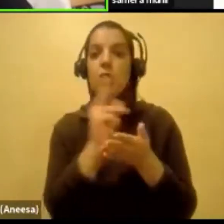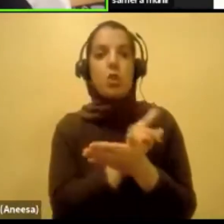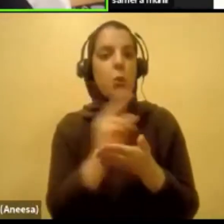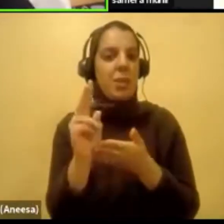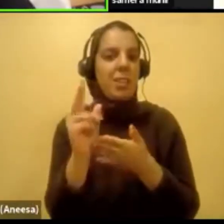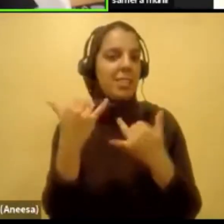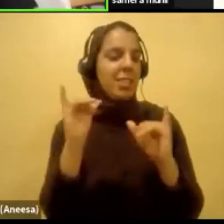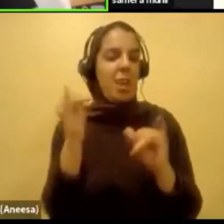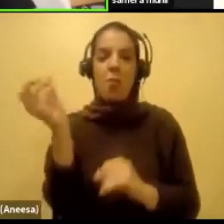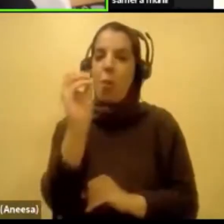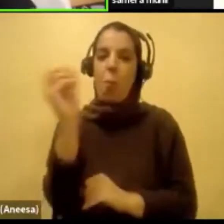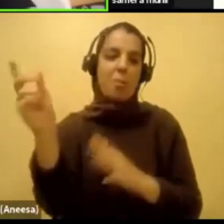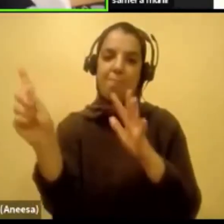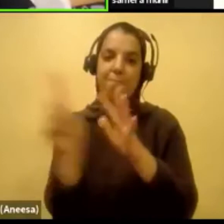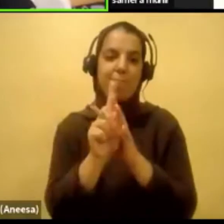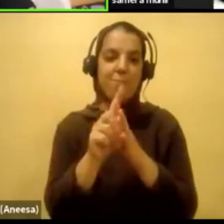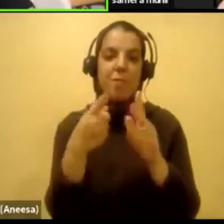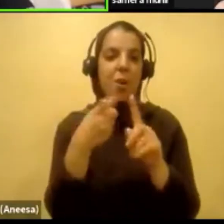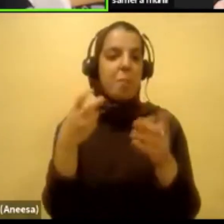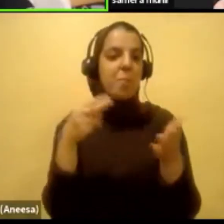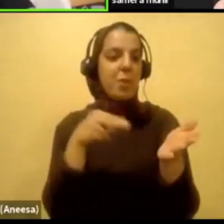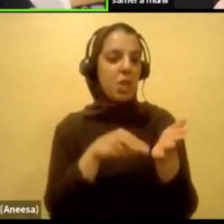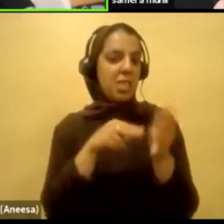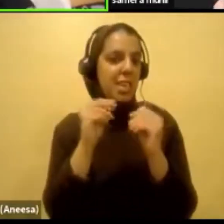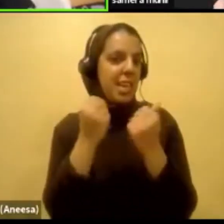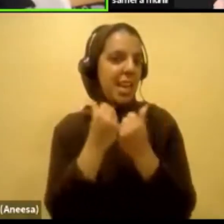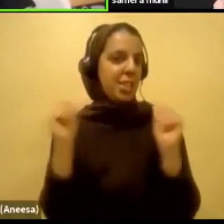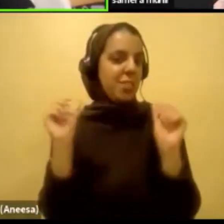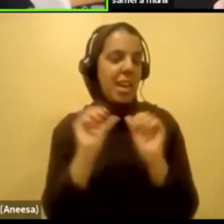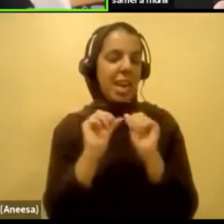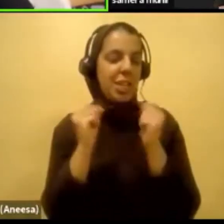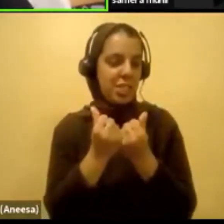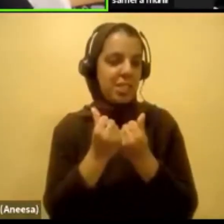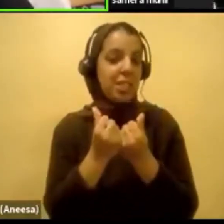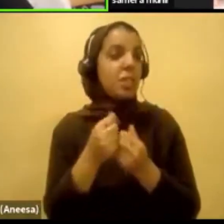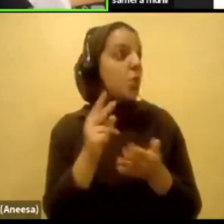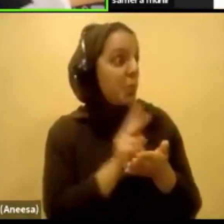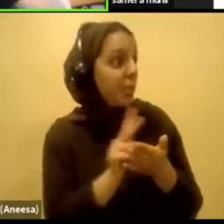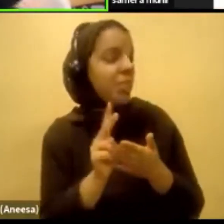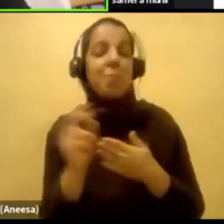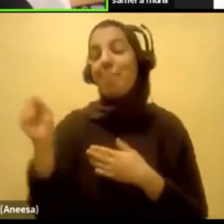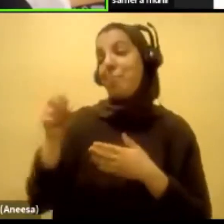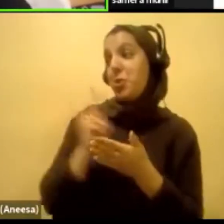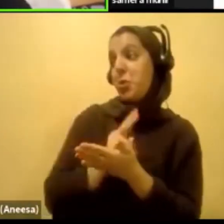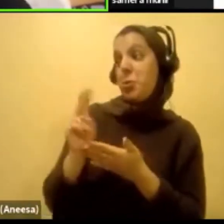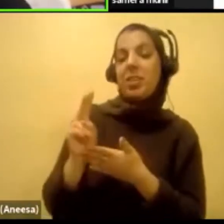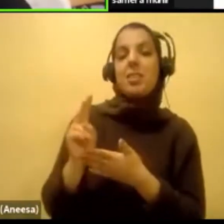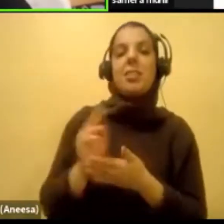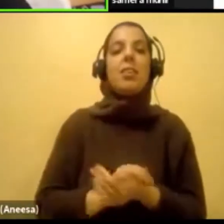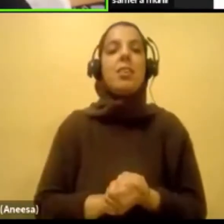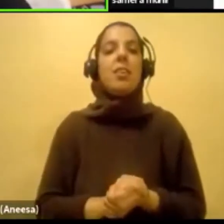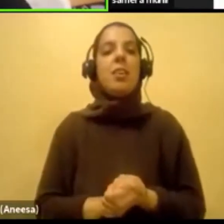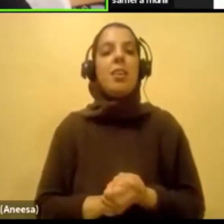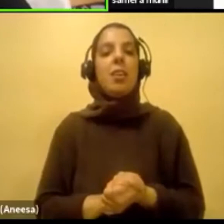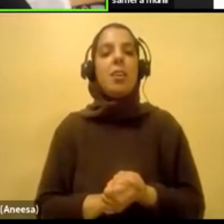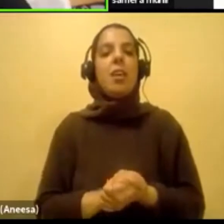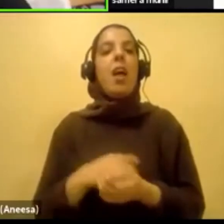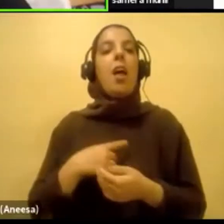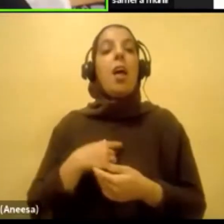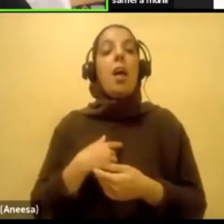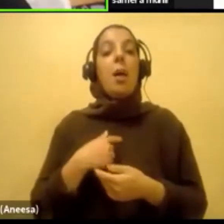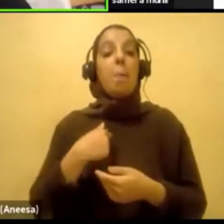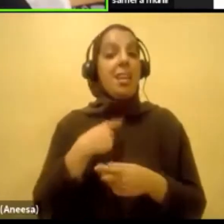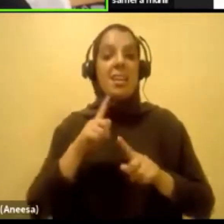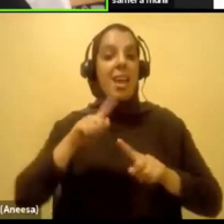still nobody there. And then I asked, yeah, two weeks. I would hold my pee for six hours on a